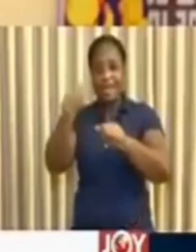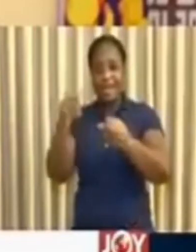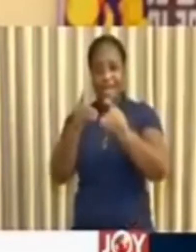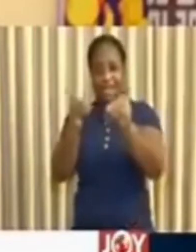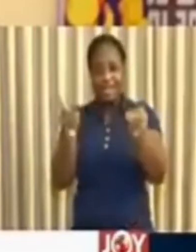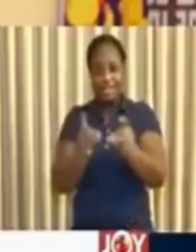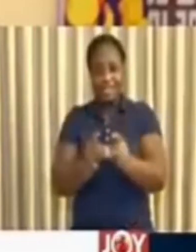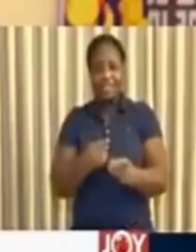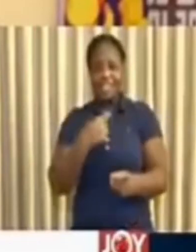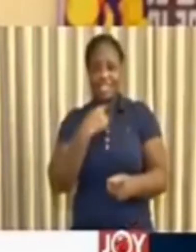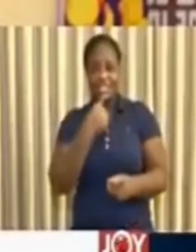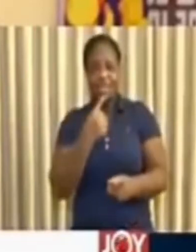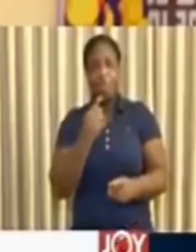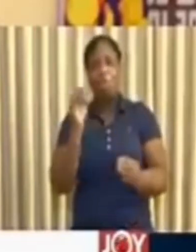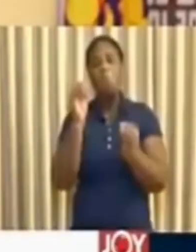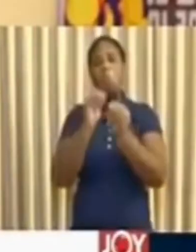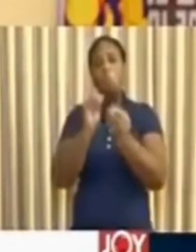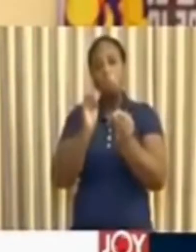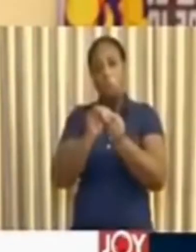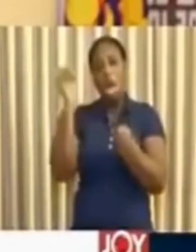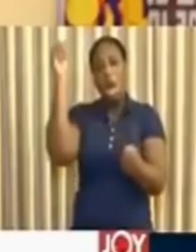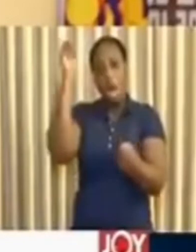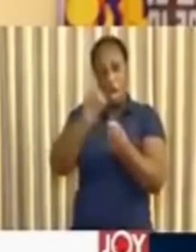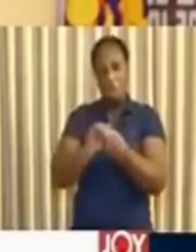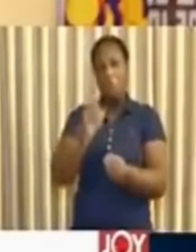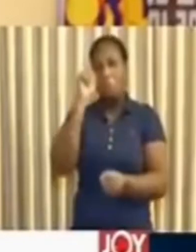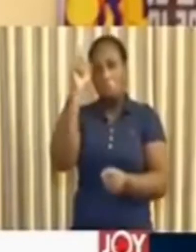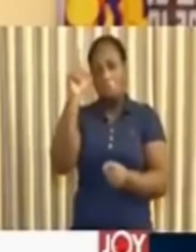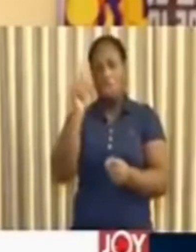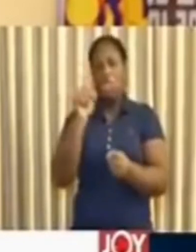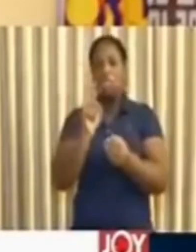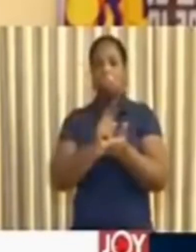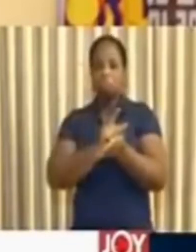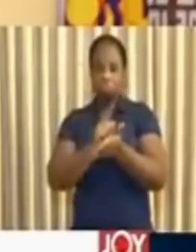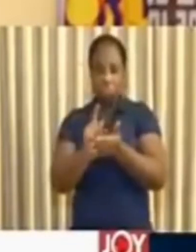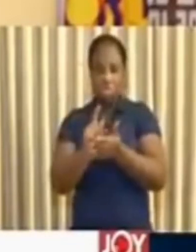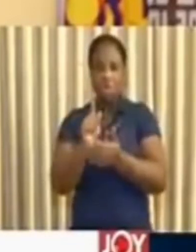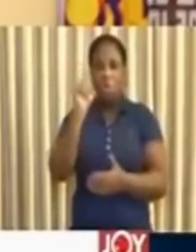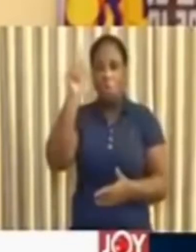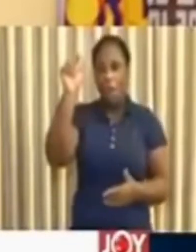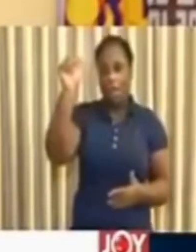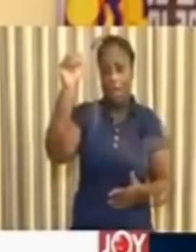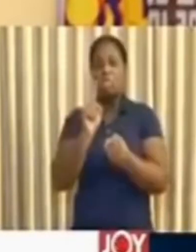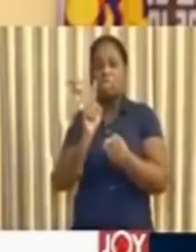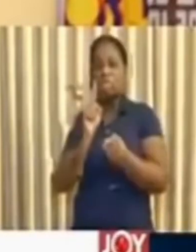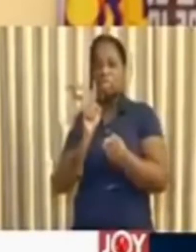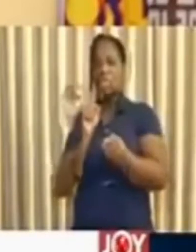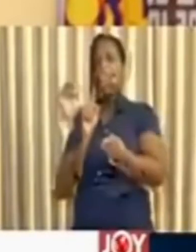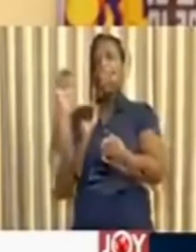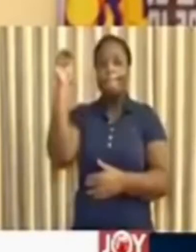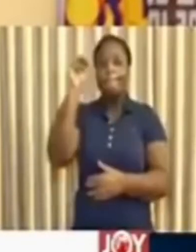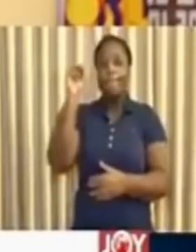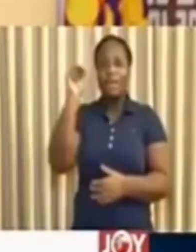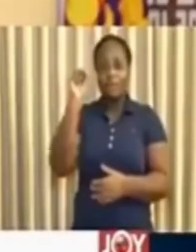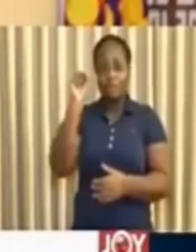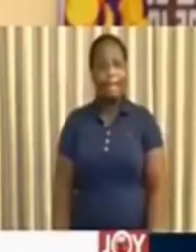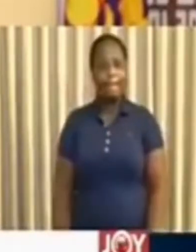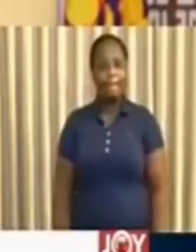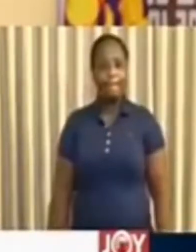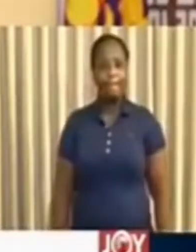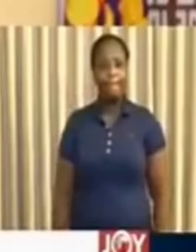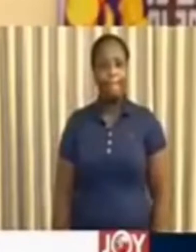by one more week, beginning 1am on Monday the 13th of April, subject to review.